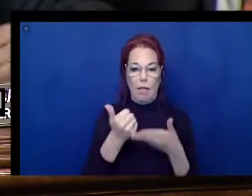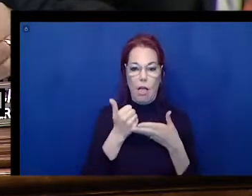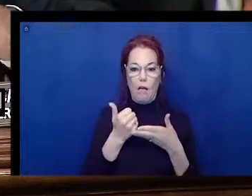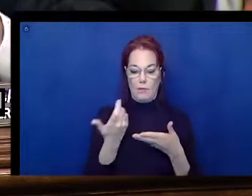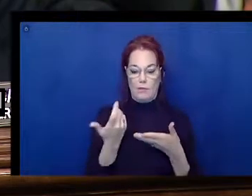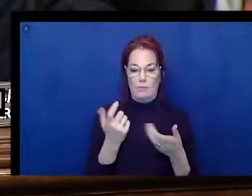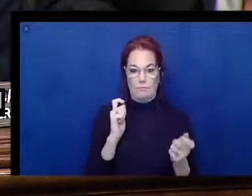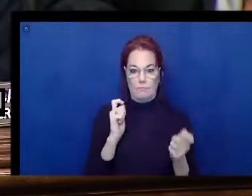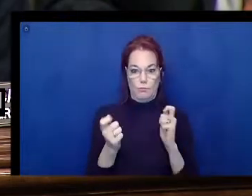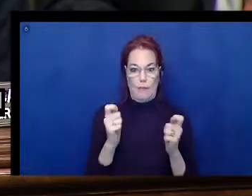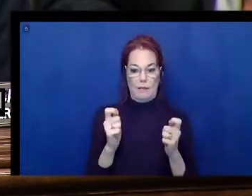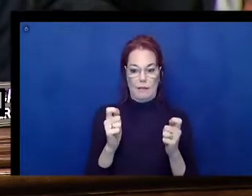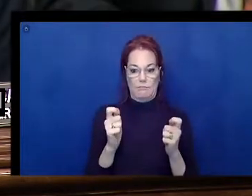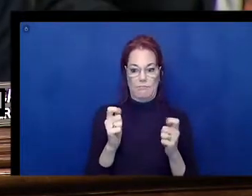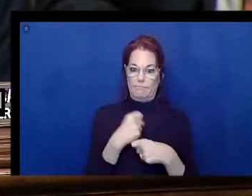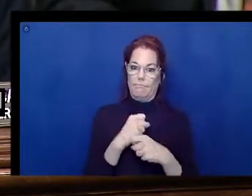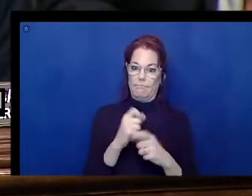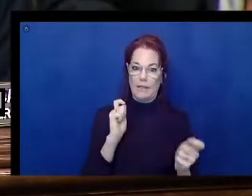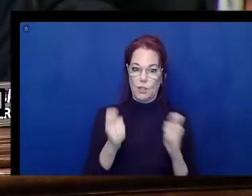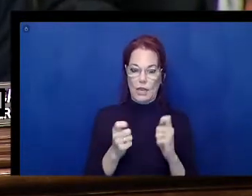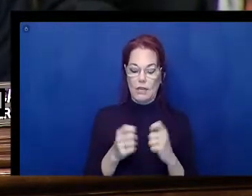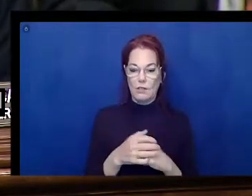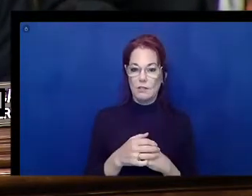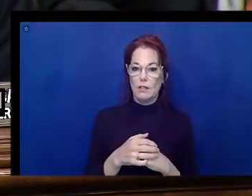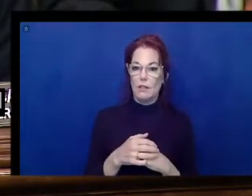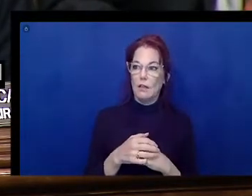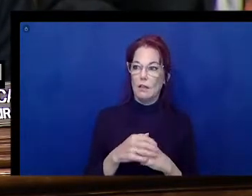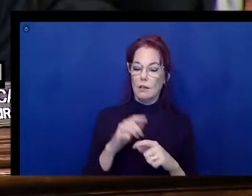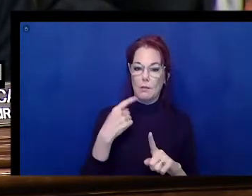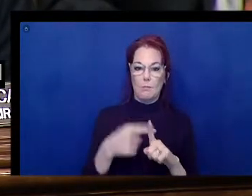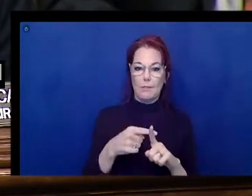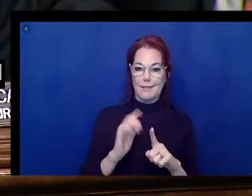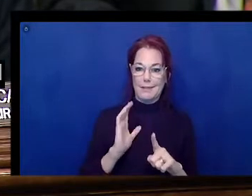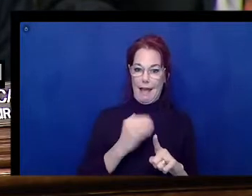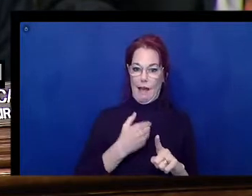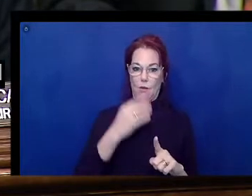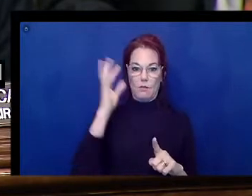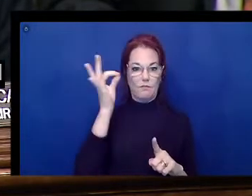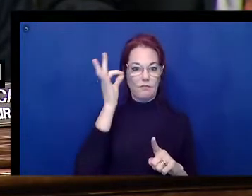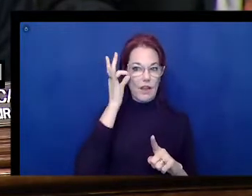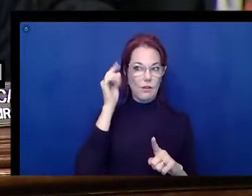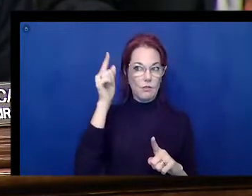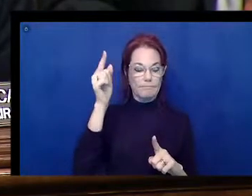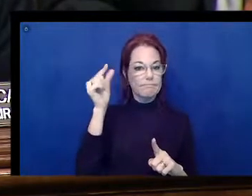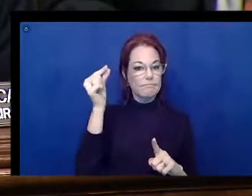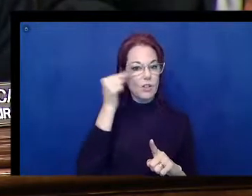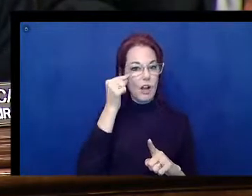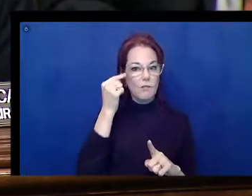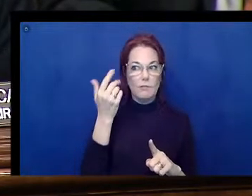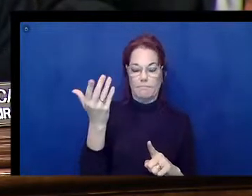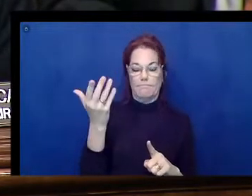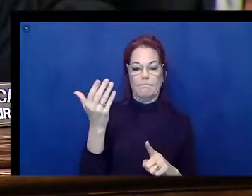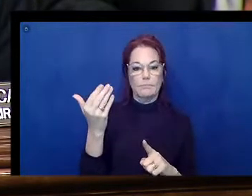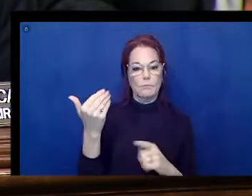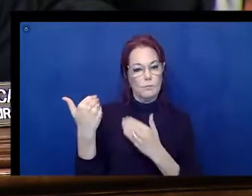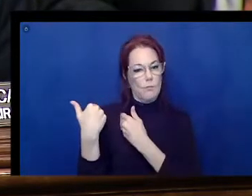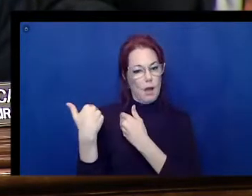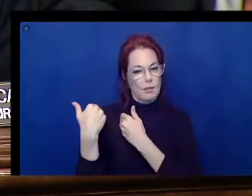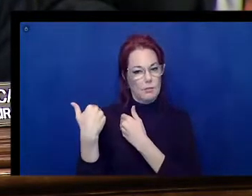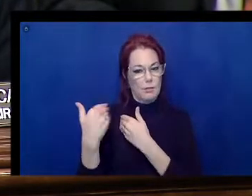agencies and hold our government accountable. And to make sure that there's